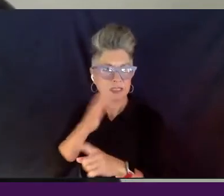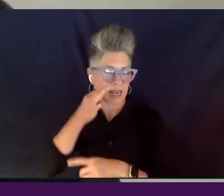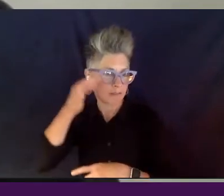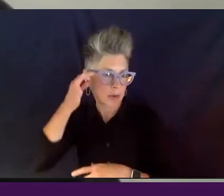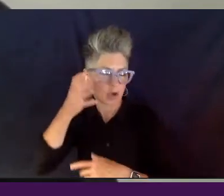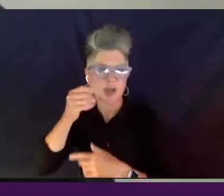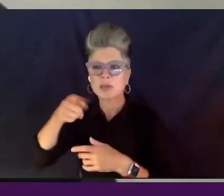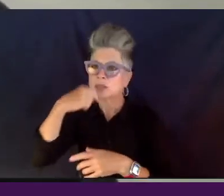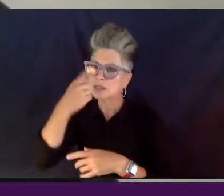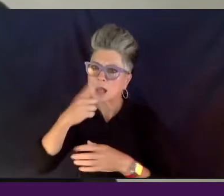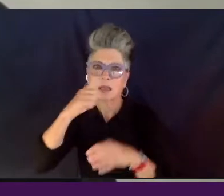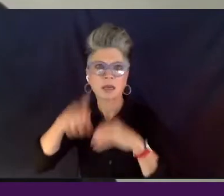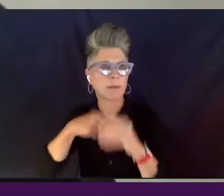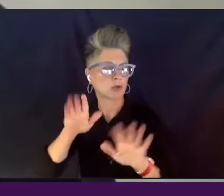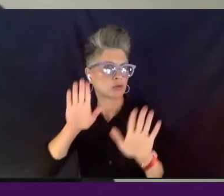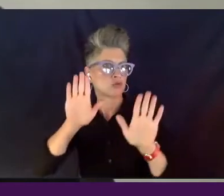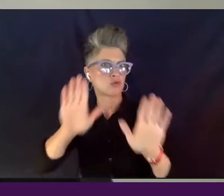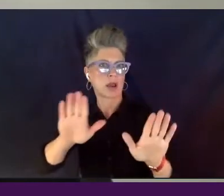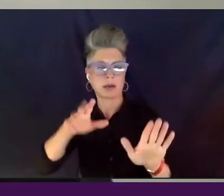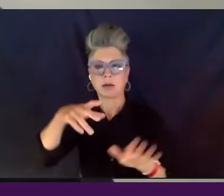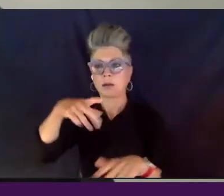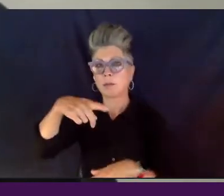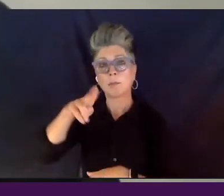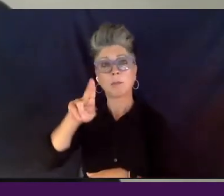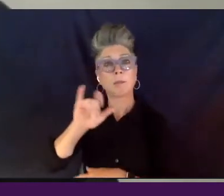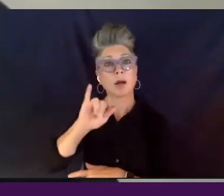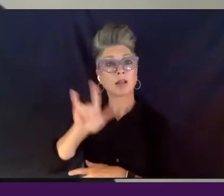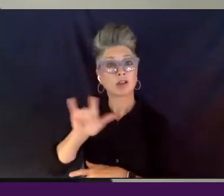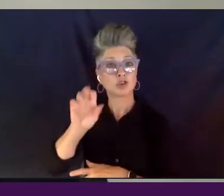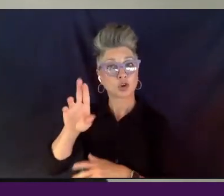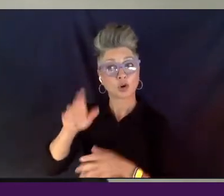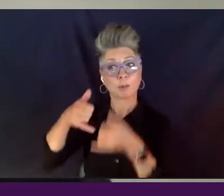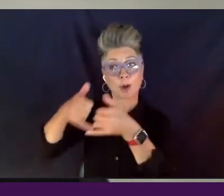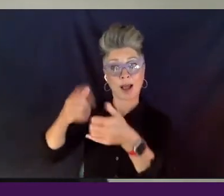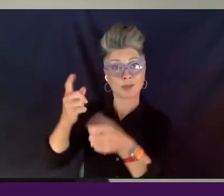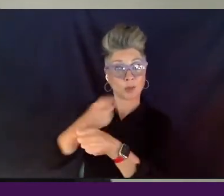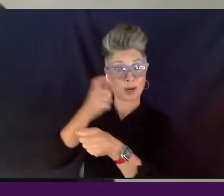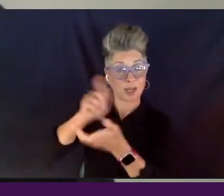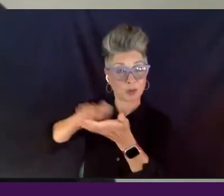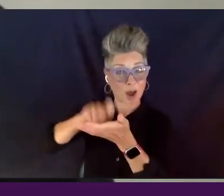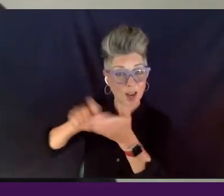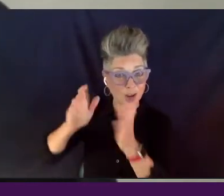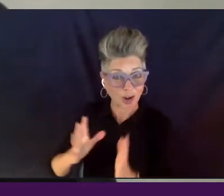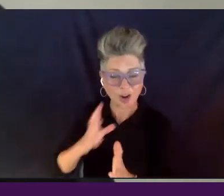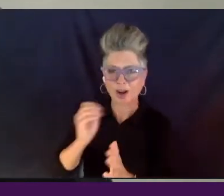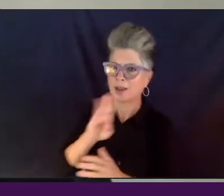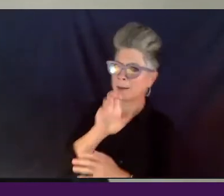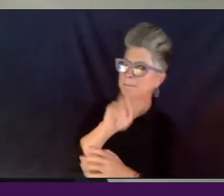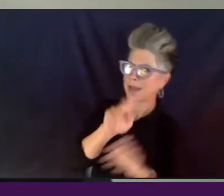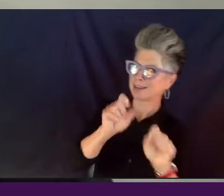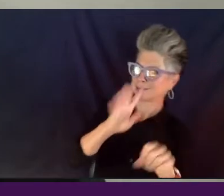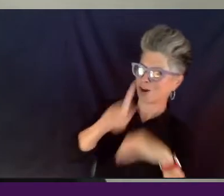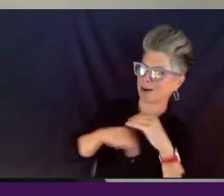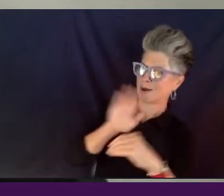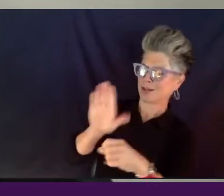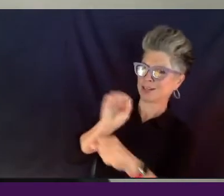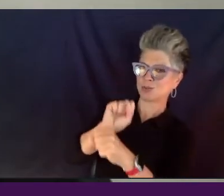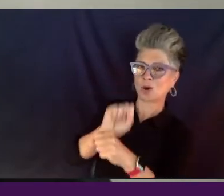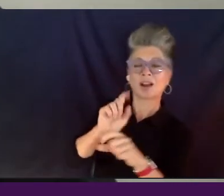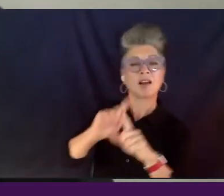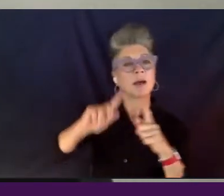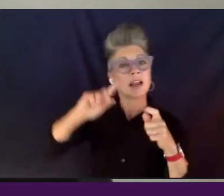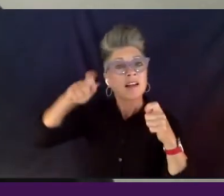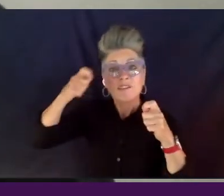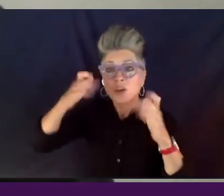Pulitzer Prize winning writer. Um, and Ben can speak to, you know, his work. Obviously filmmakers want to tell us all